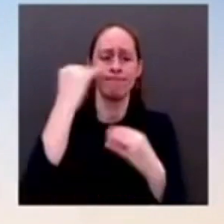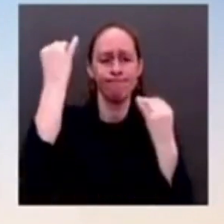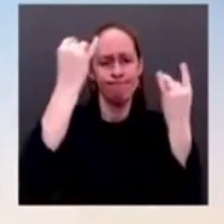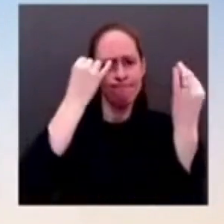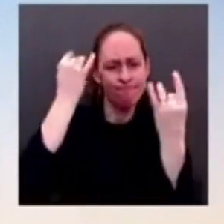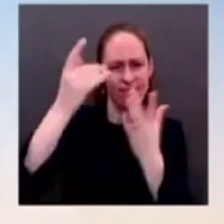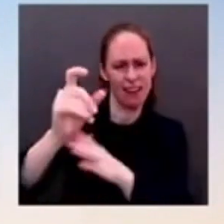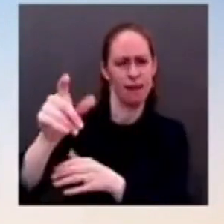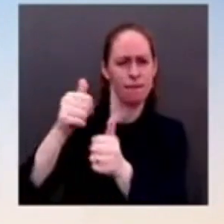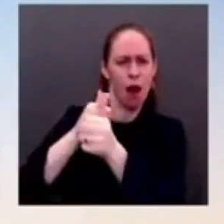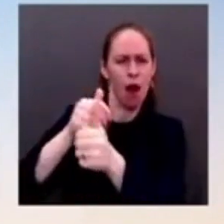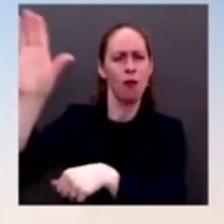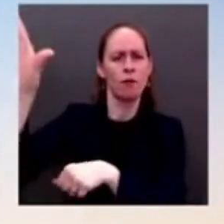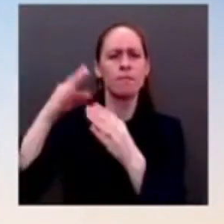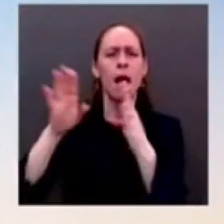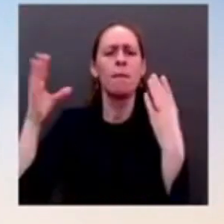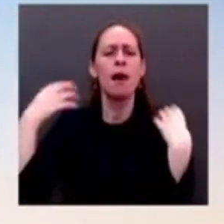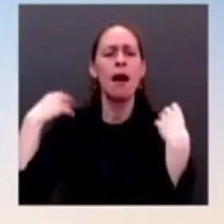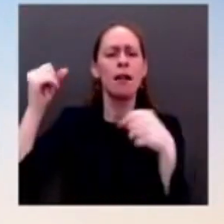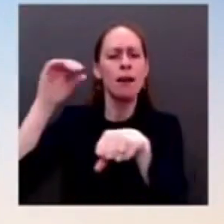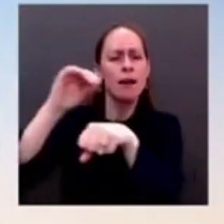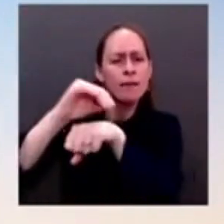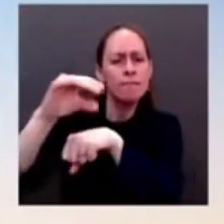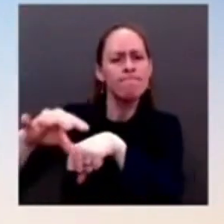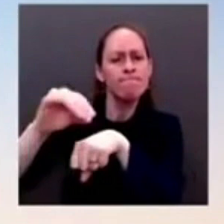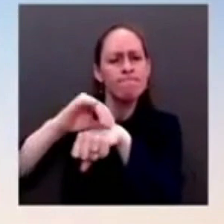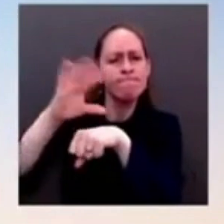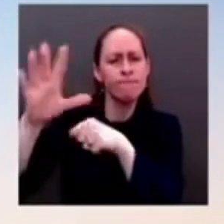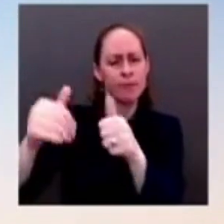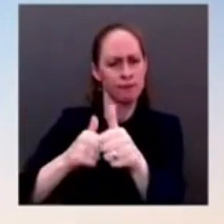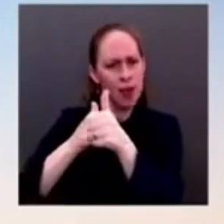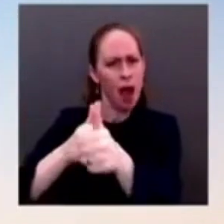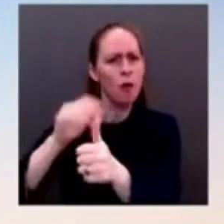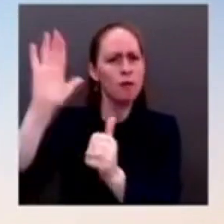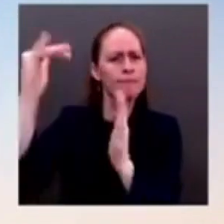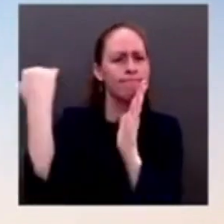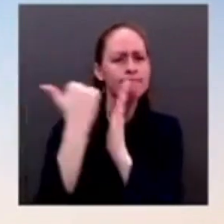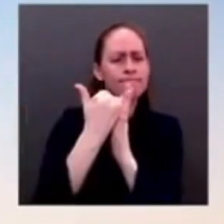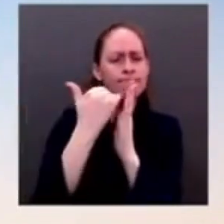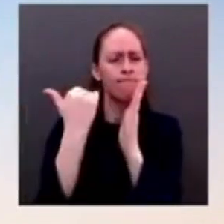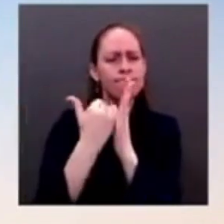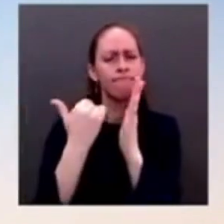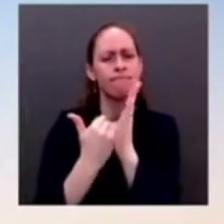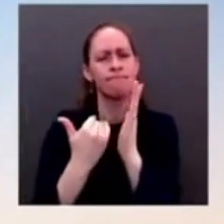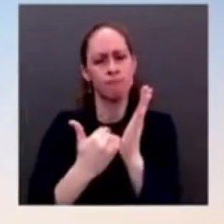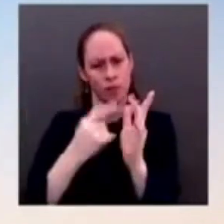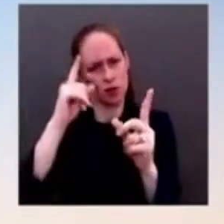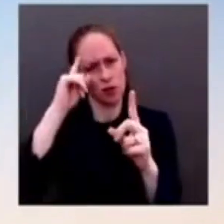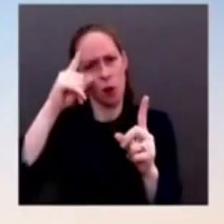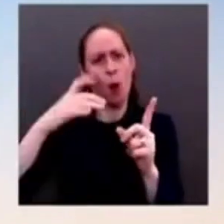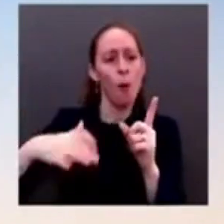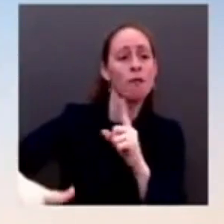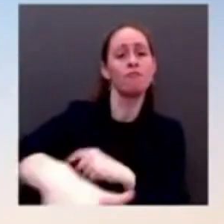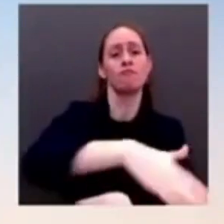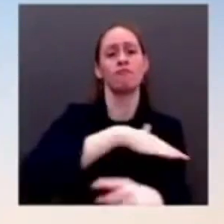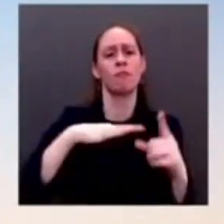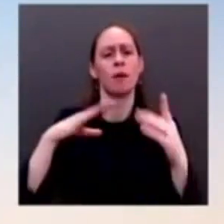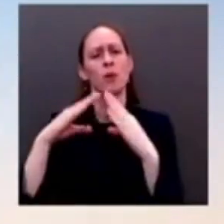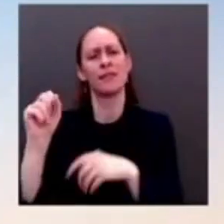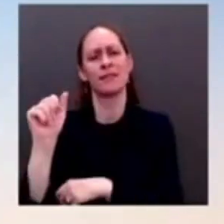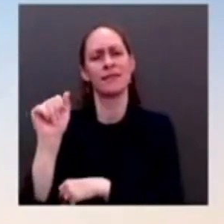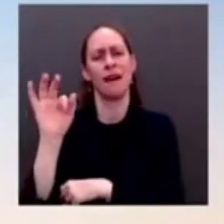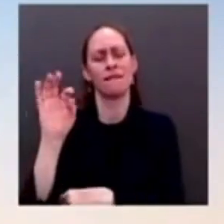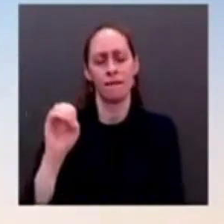health guidelines. And it's about keeping an entire community safe. And those are the decisions that are being that people should focus on making. Just so that